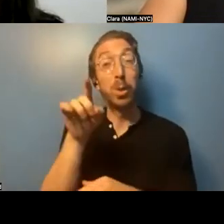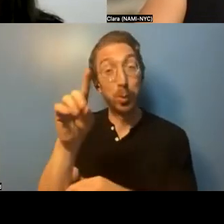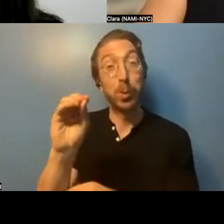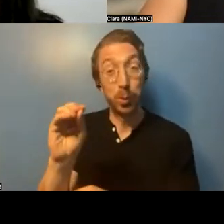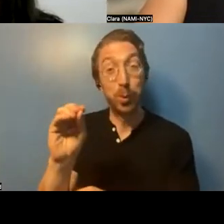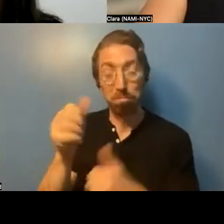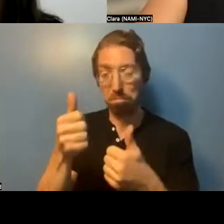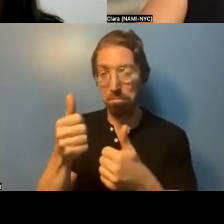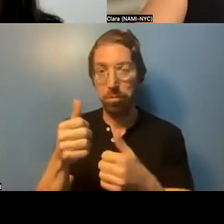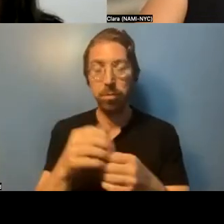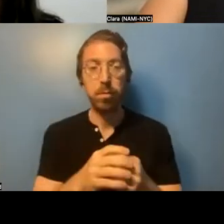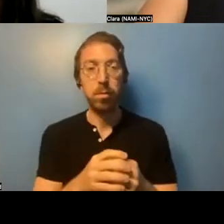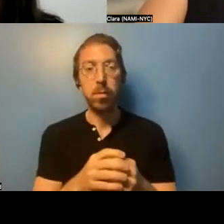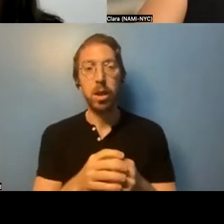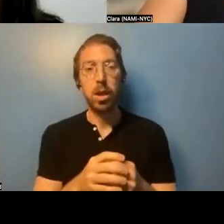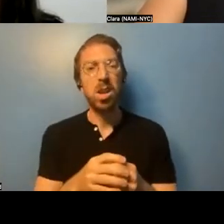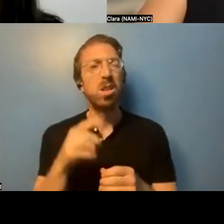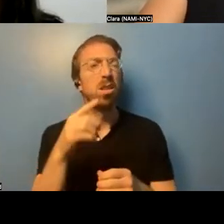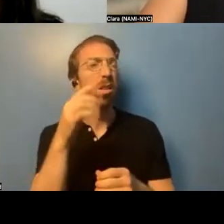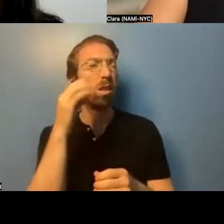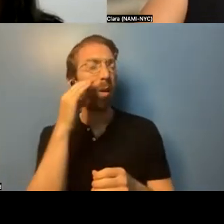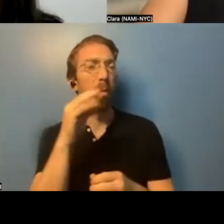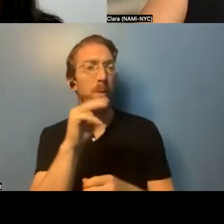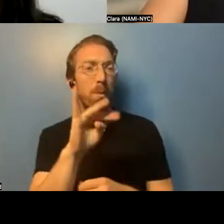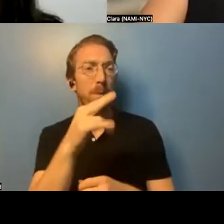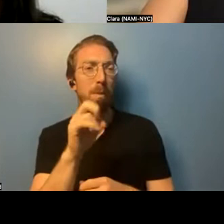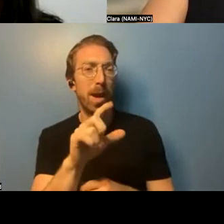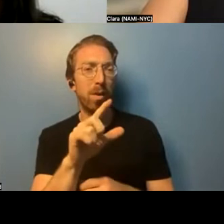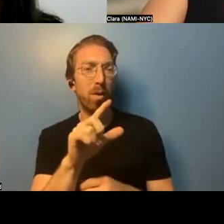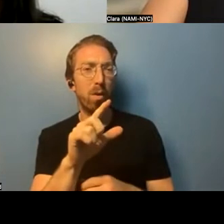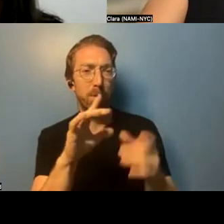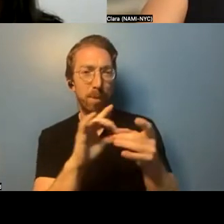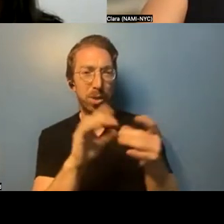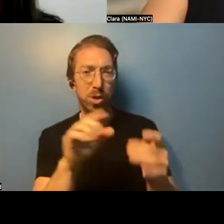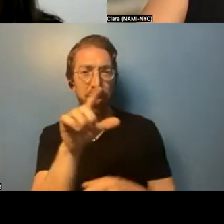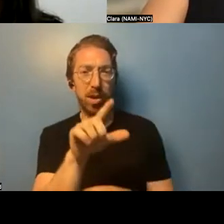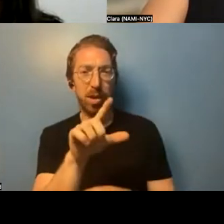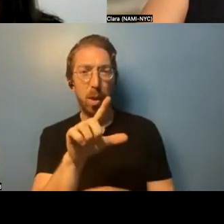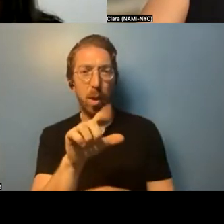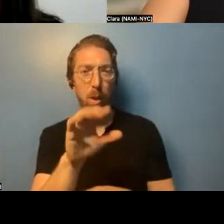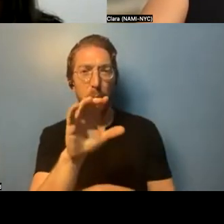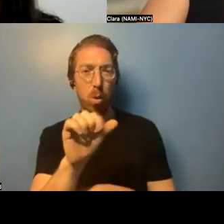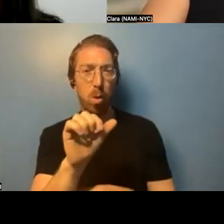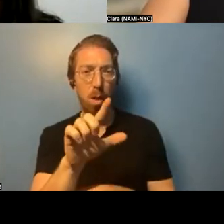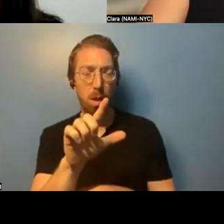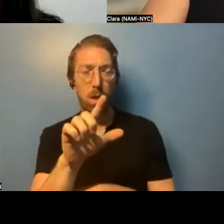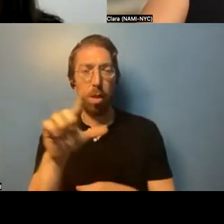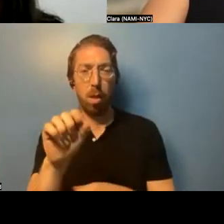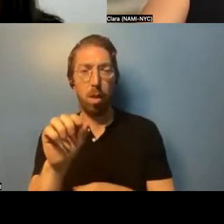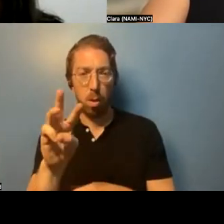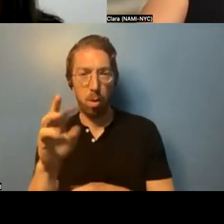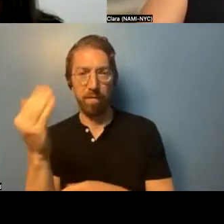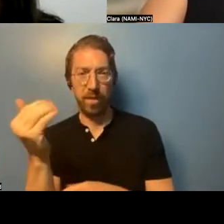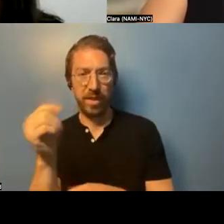law 15, which was just passed earlier this year and comes into effect on May 9th, that will ensure that all tenants